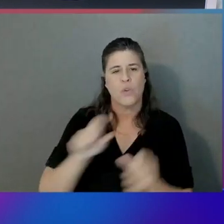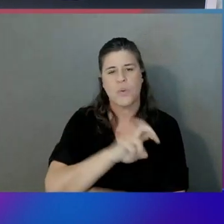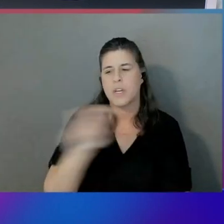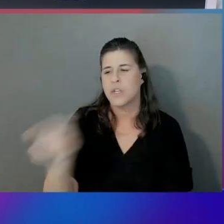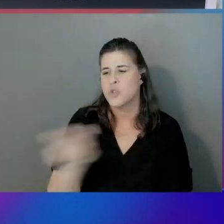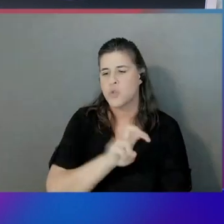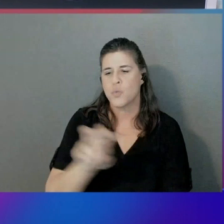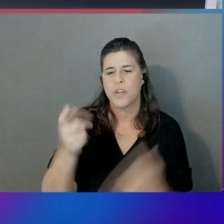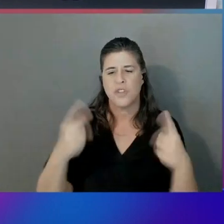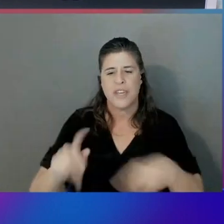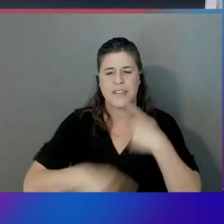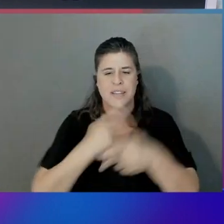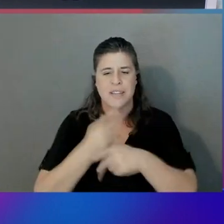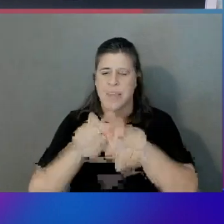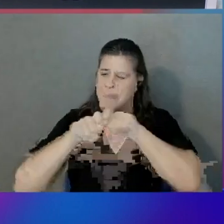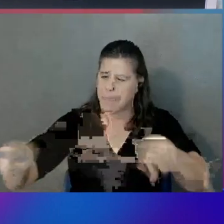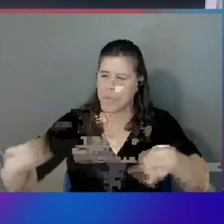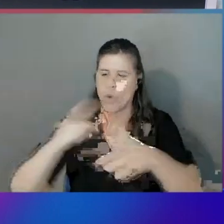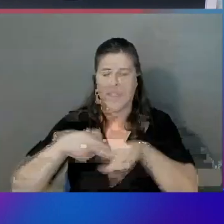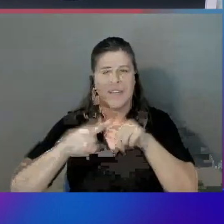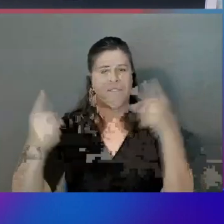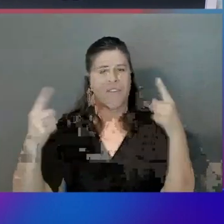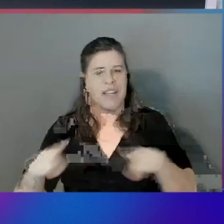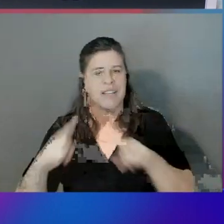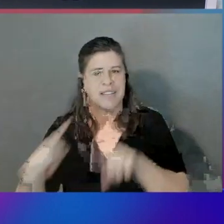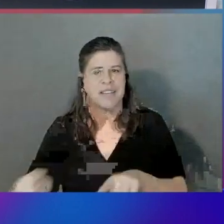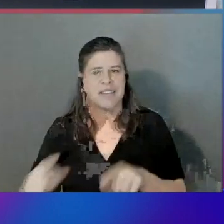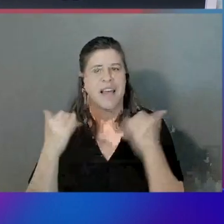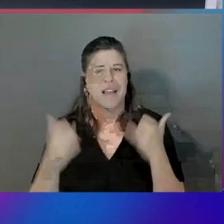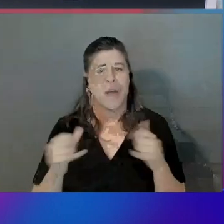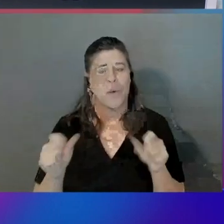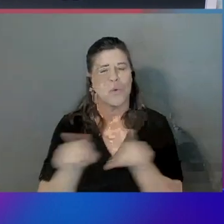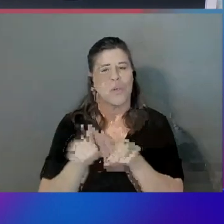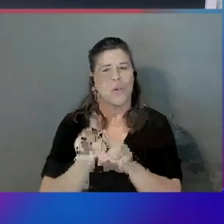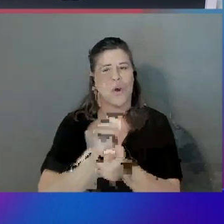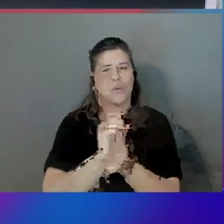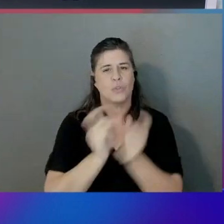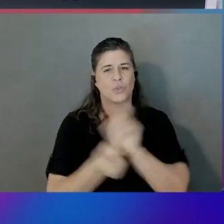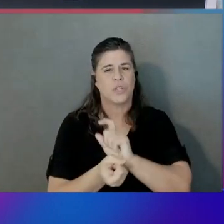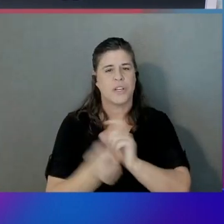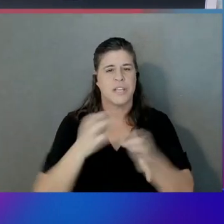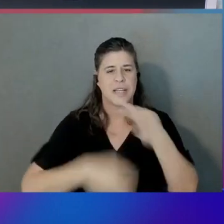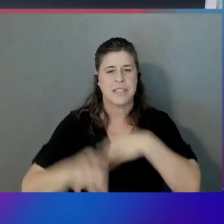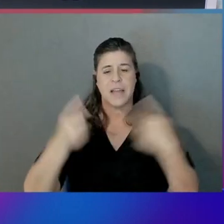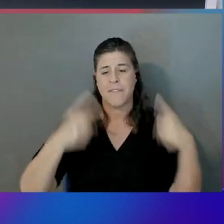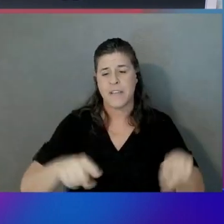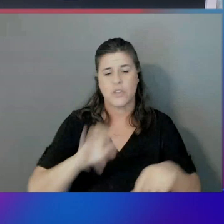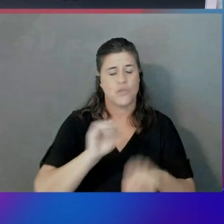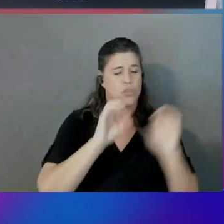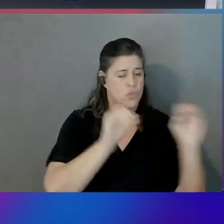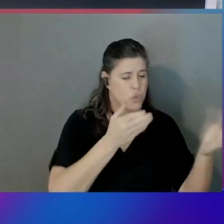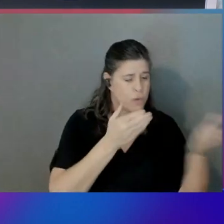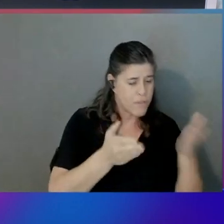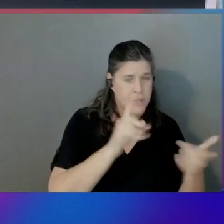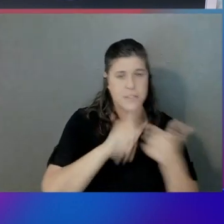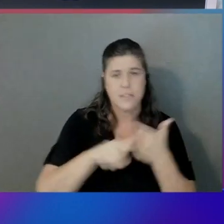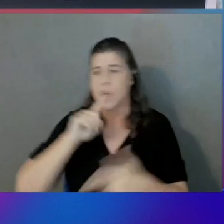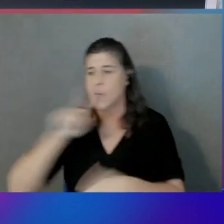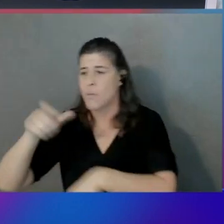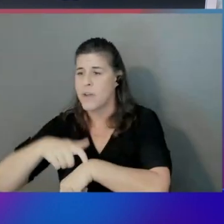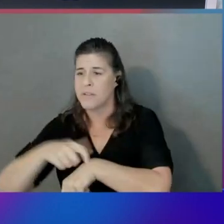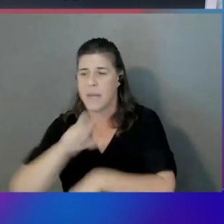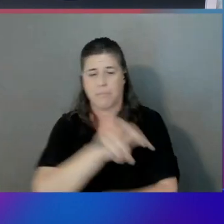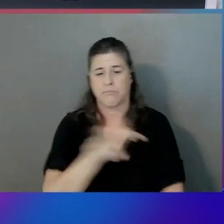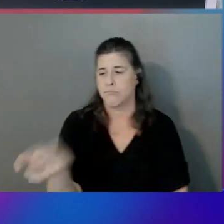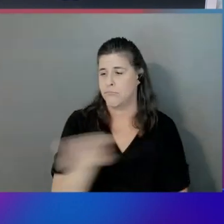deploy to different instances. And now you can also switch instead of instance type, you switch to serverless and then you so it's easy to